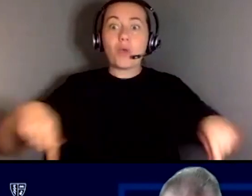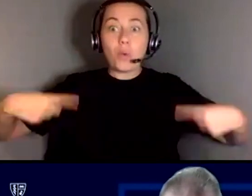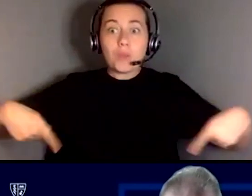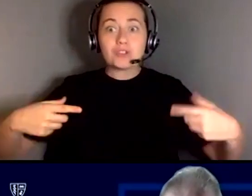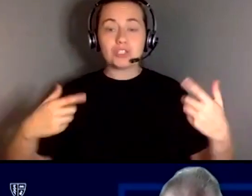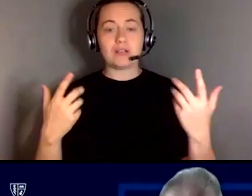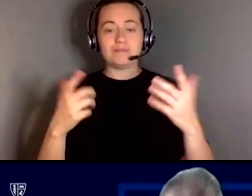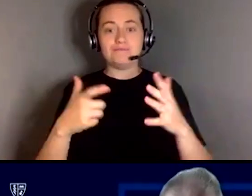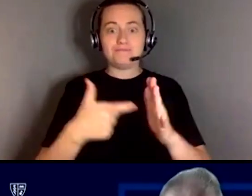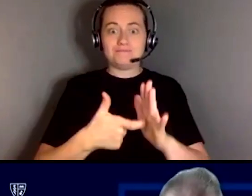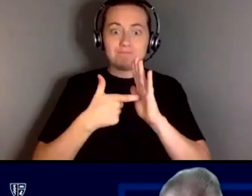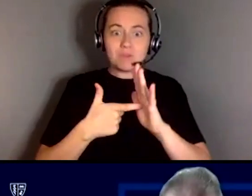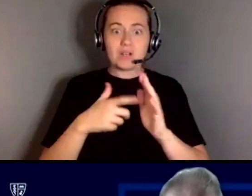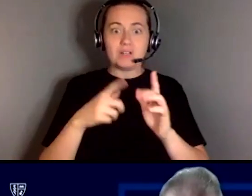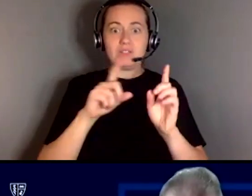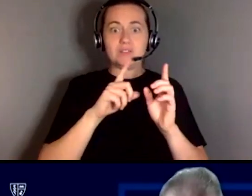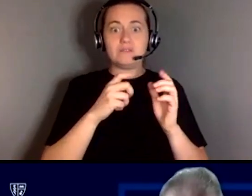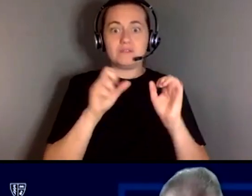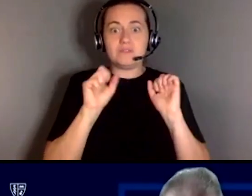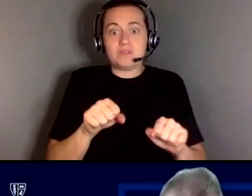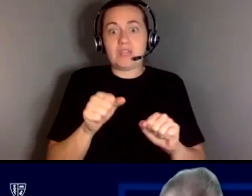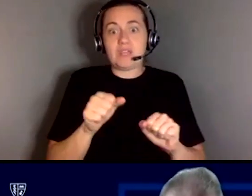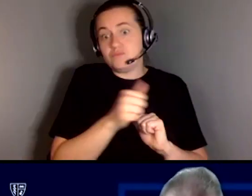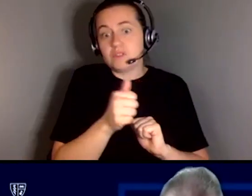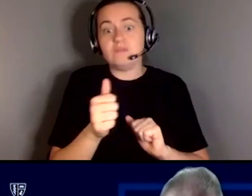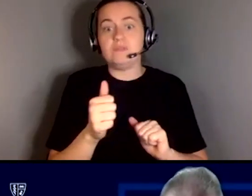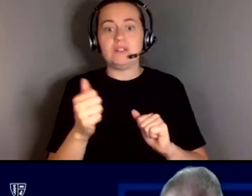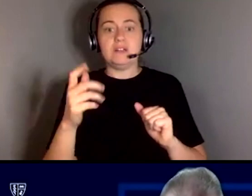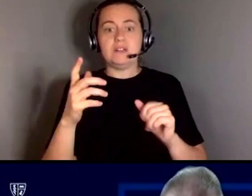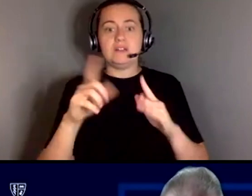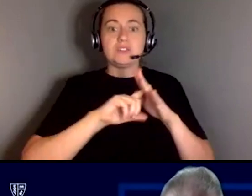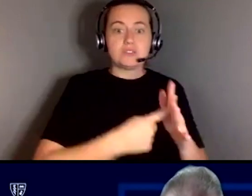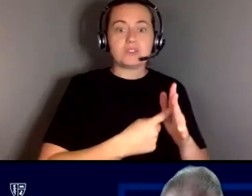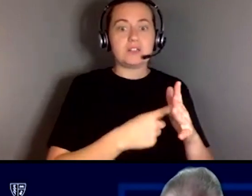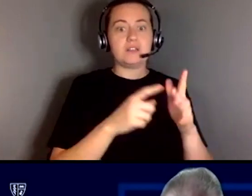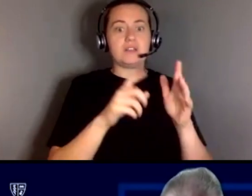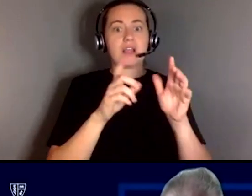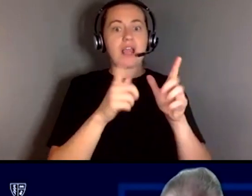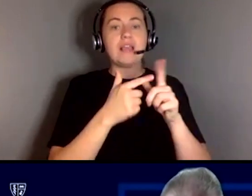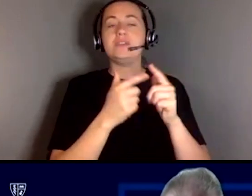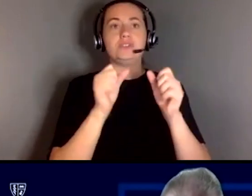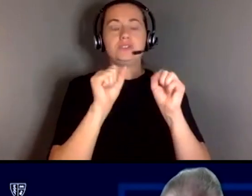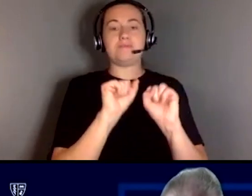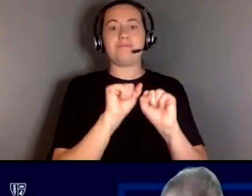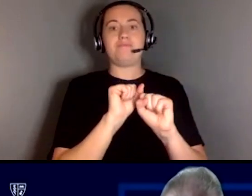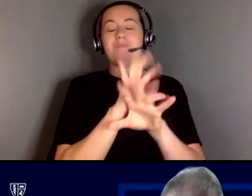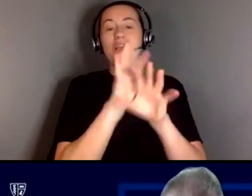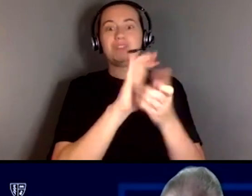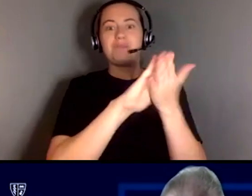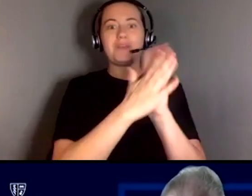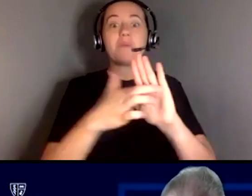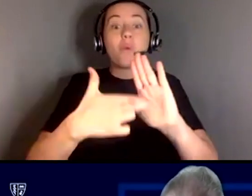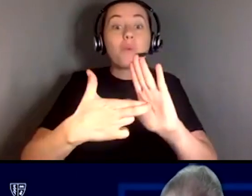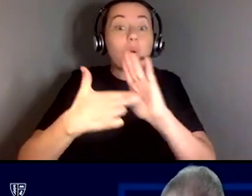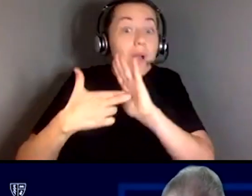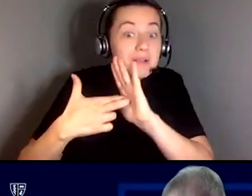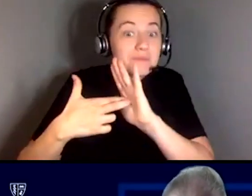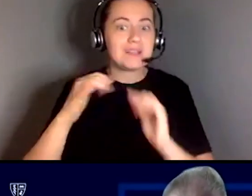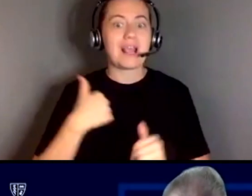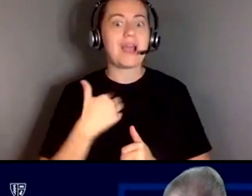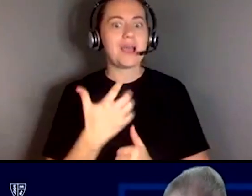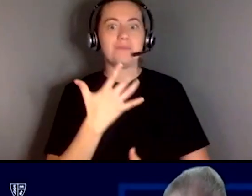started you know magically being required immediately upon my accident so I was very very fortunate.